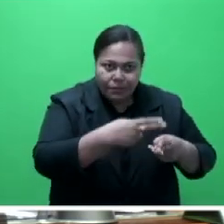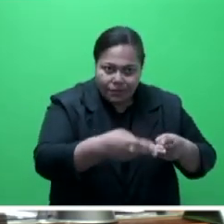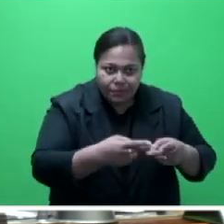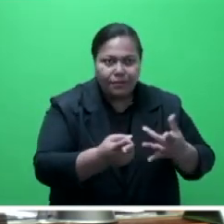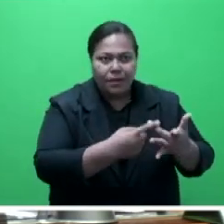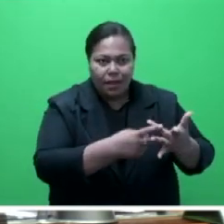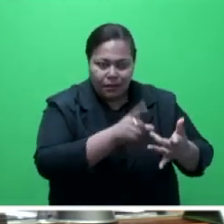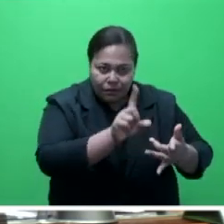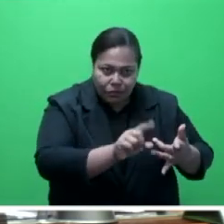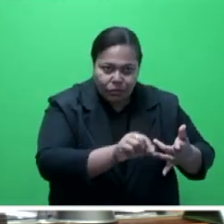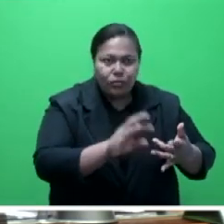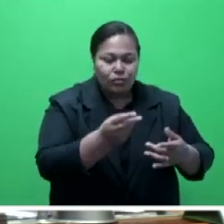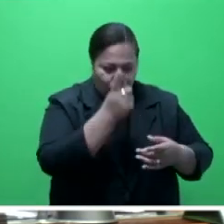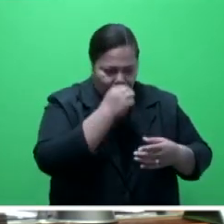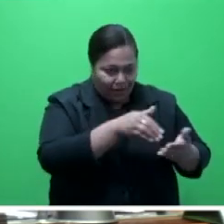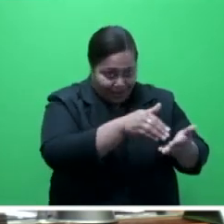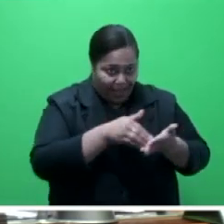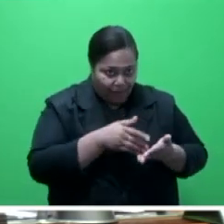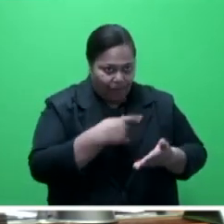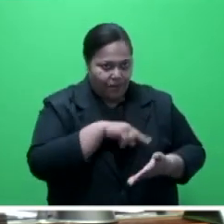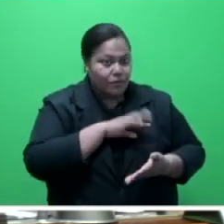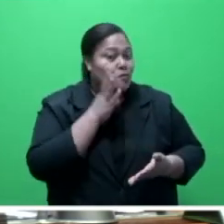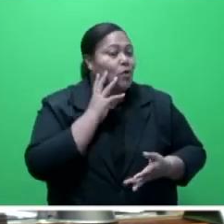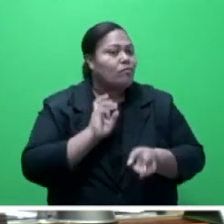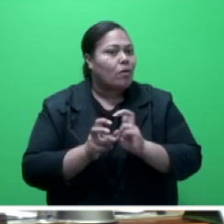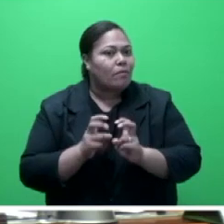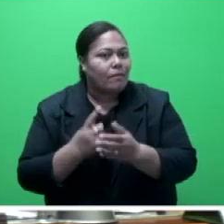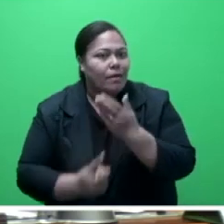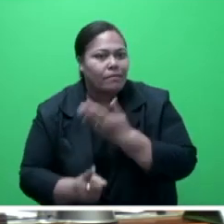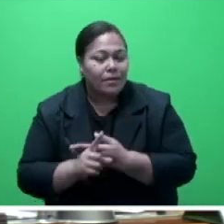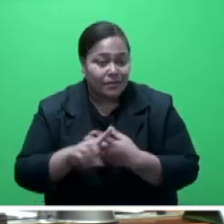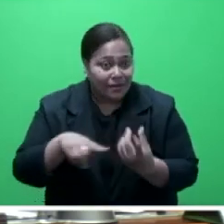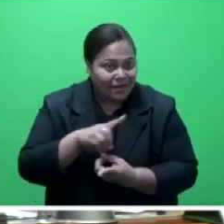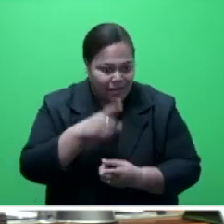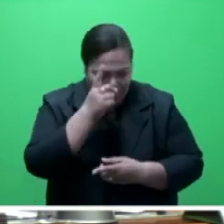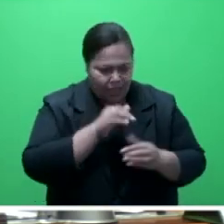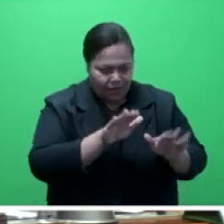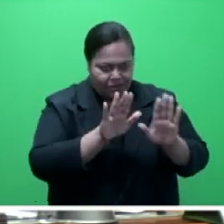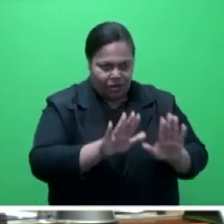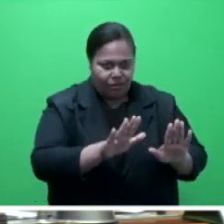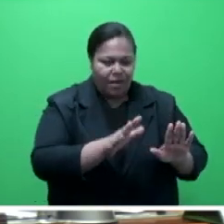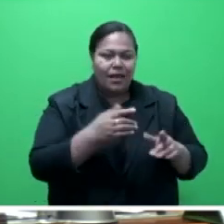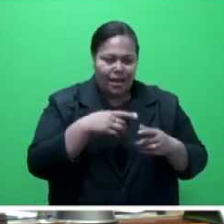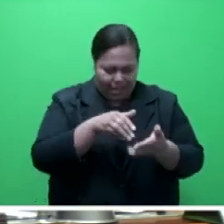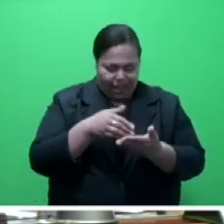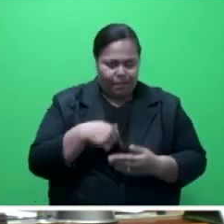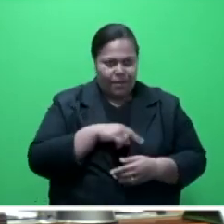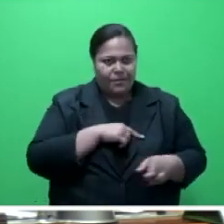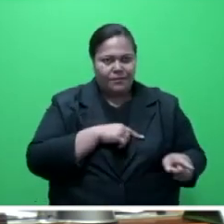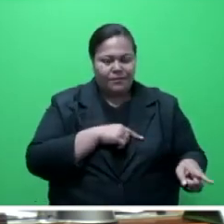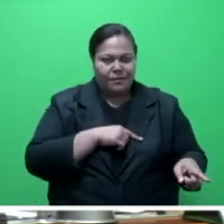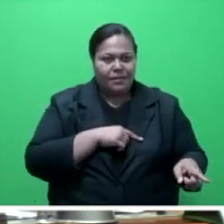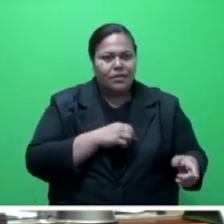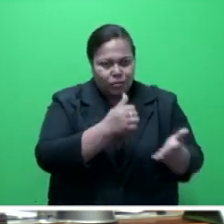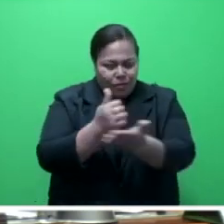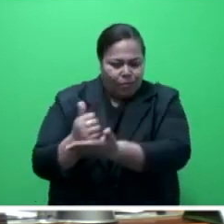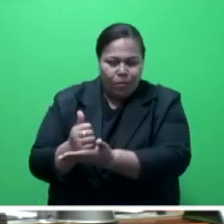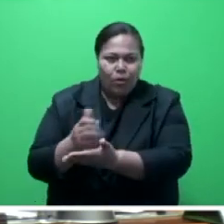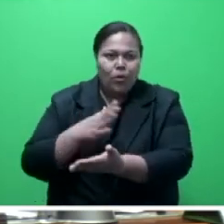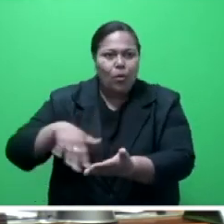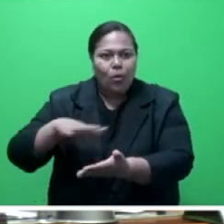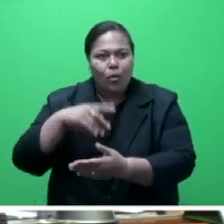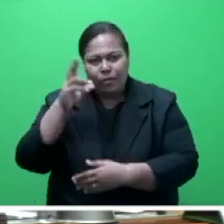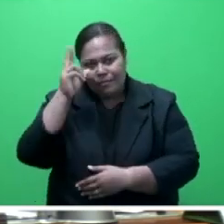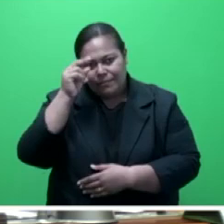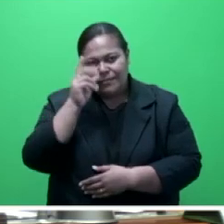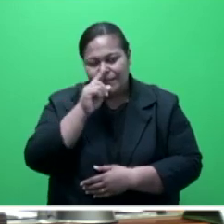solutions to solve our problems, we are also healing nature's ability to cope with climate change and supporting the livelihoods of many Fijians.